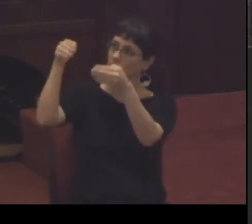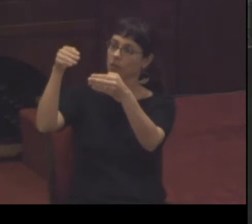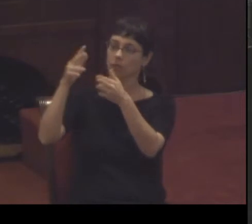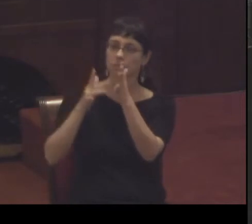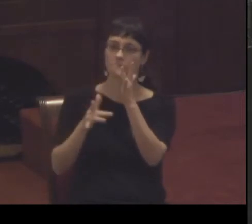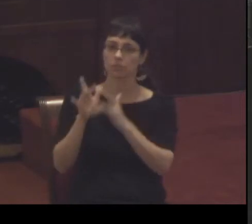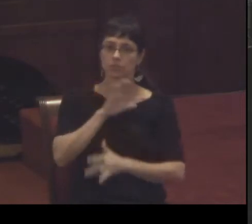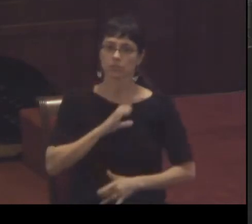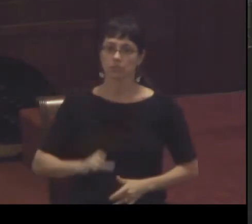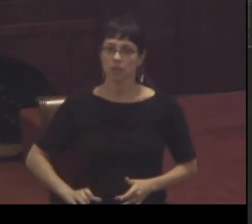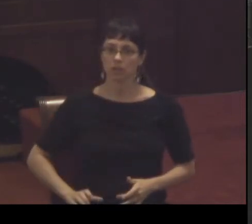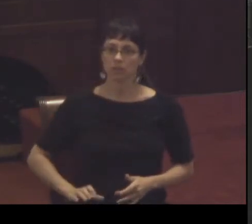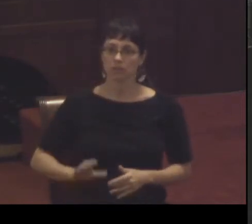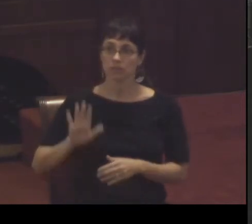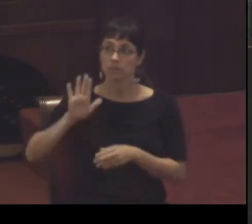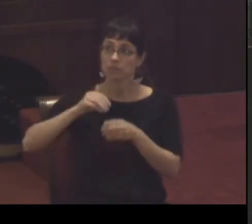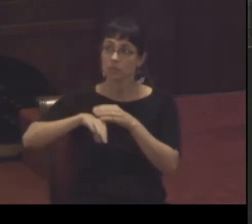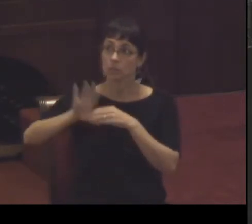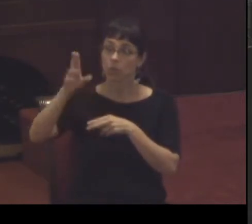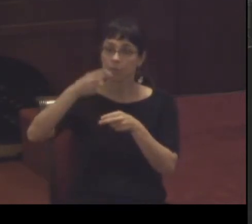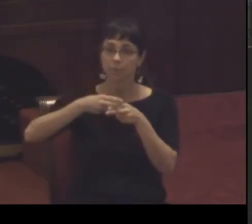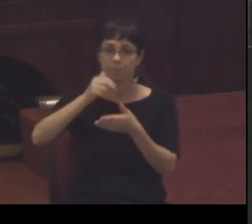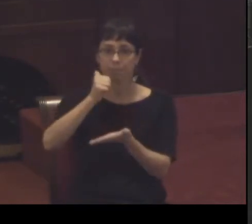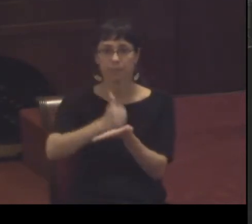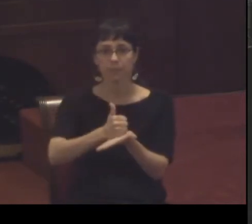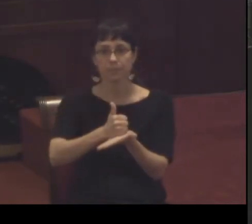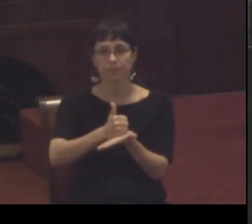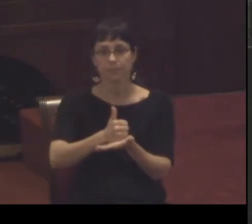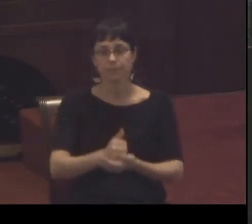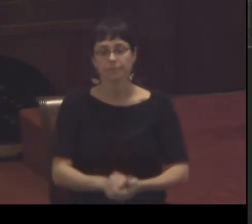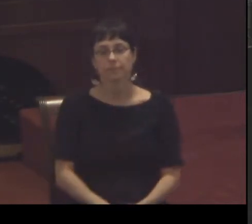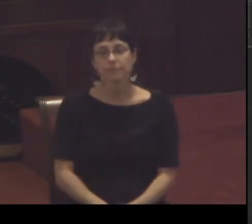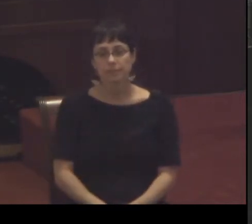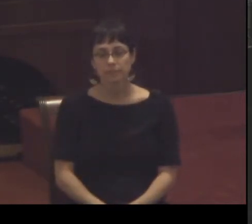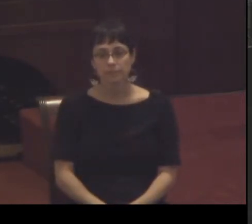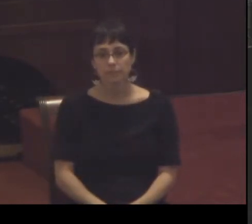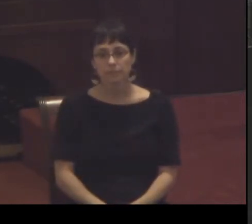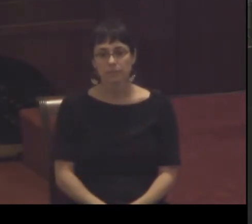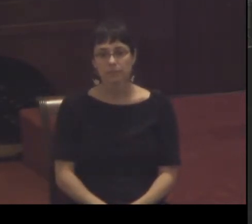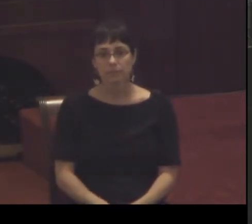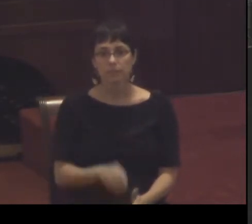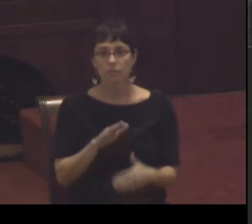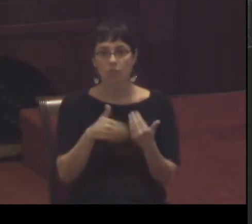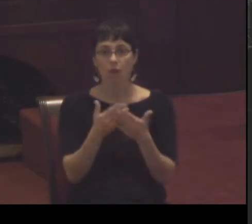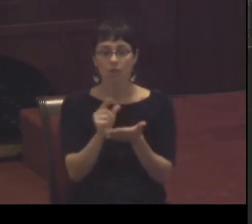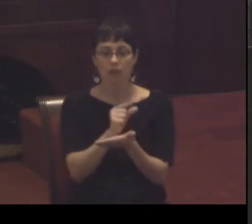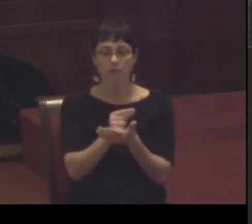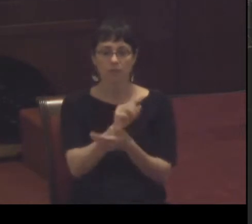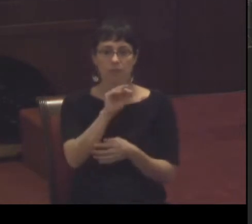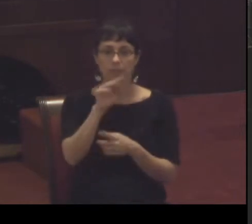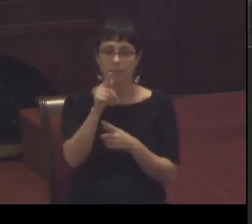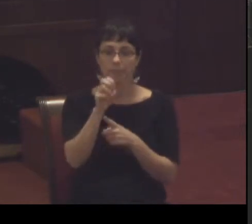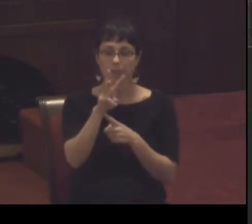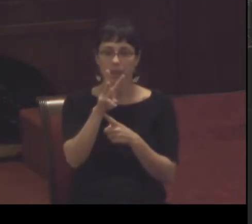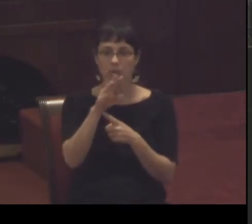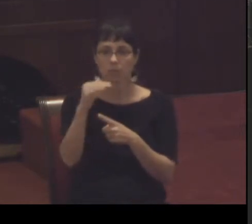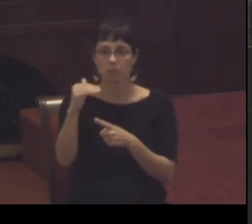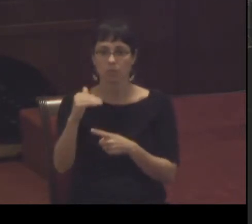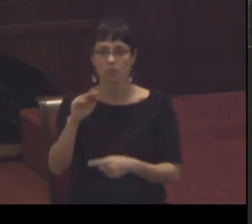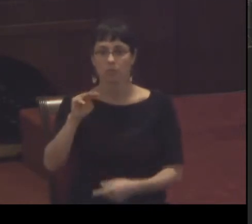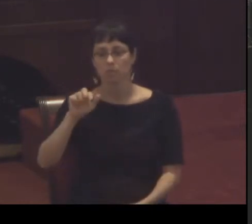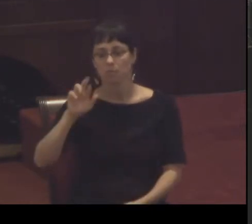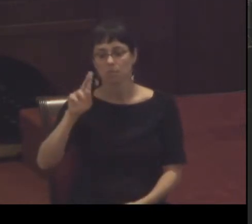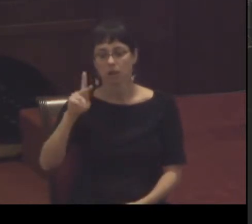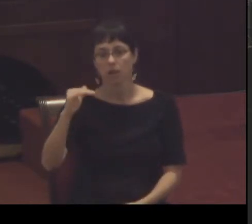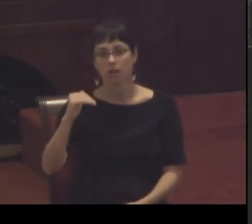pray amen now all the gospels Matthew Mark Luke and John they generally fit in this